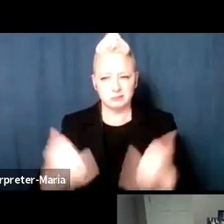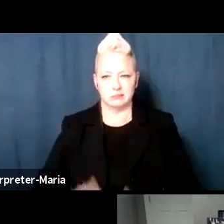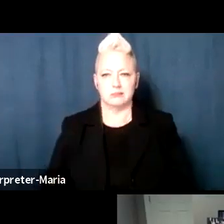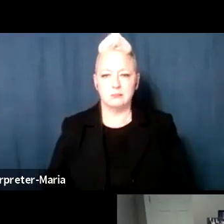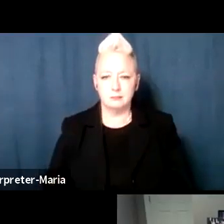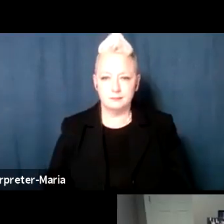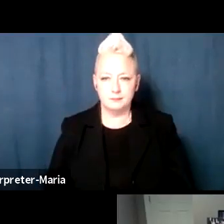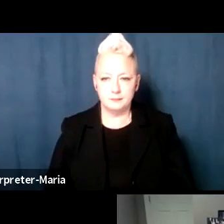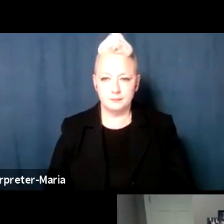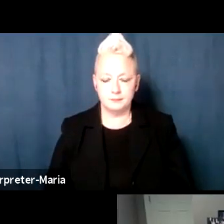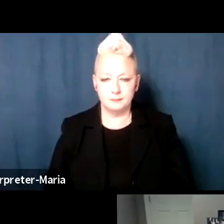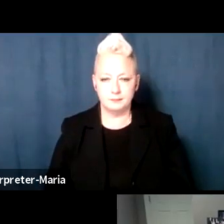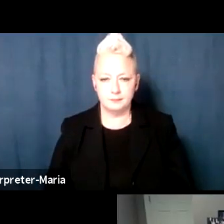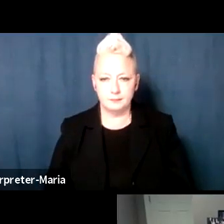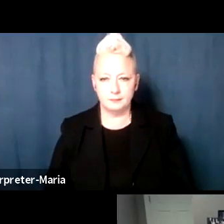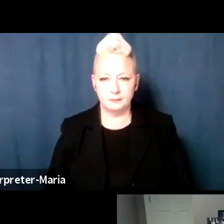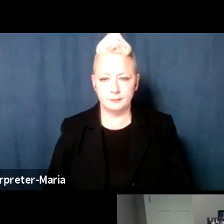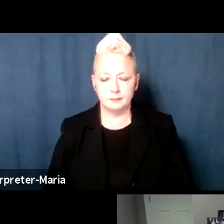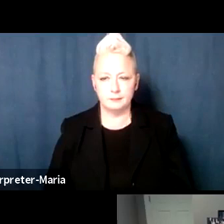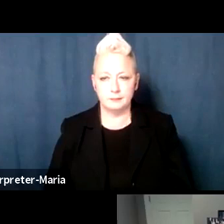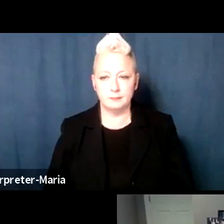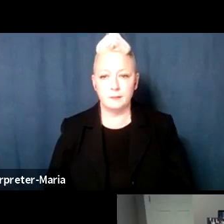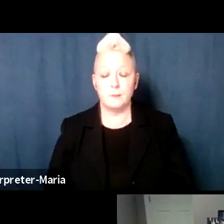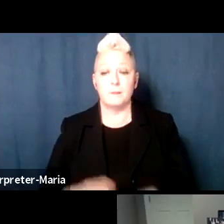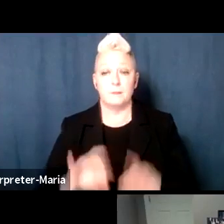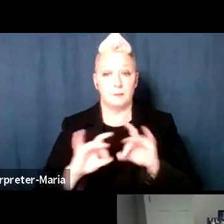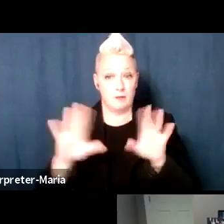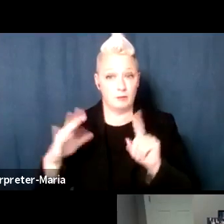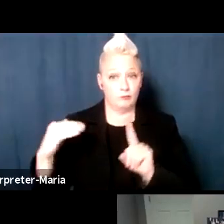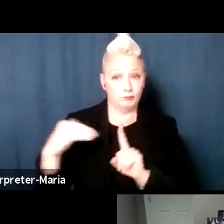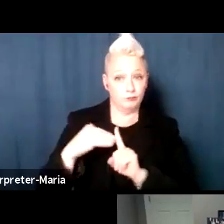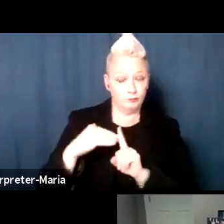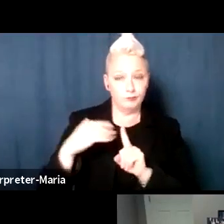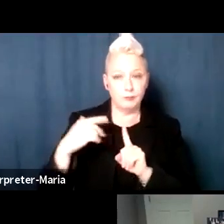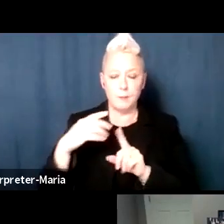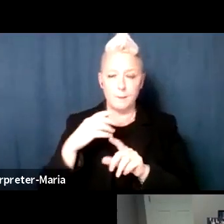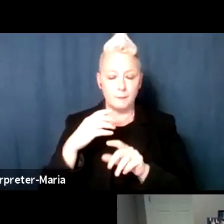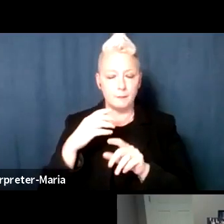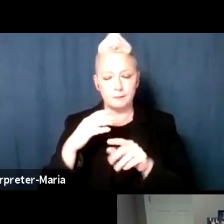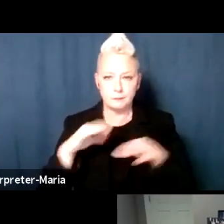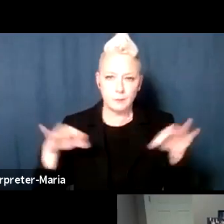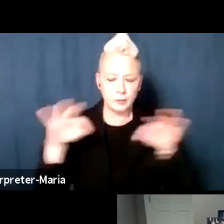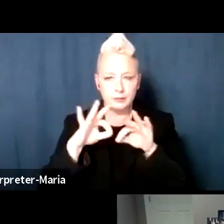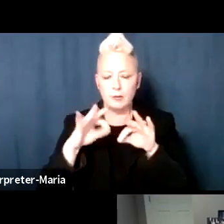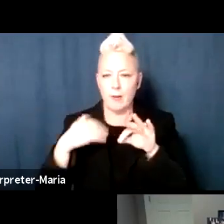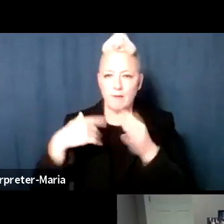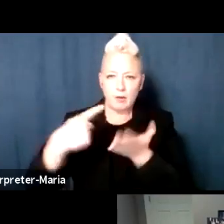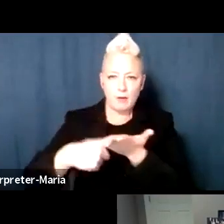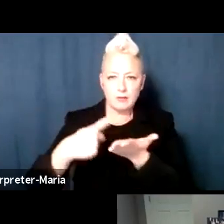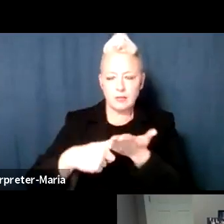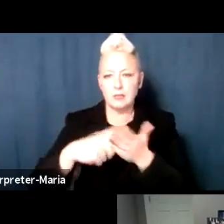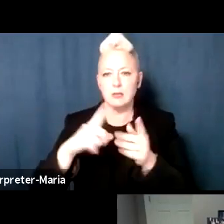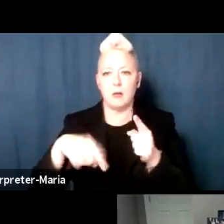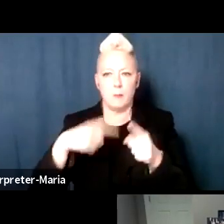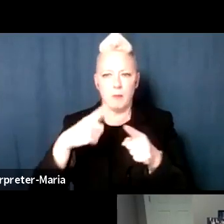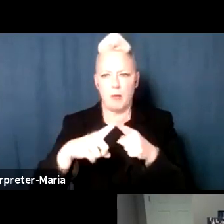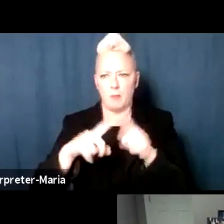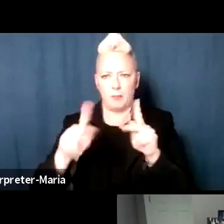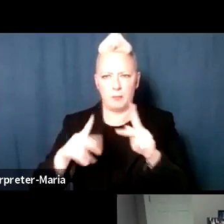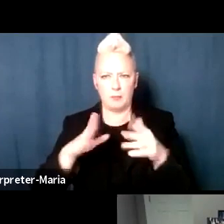I was obviously prompted to ensure that we had a conversation about anti-Semitism in our communities,